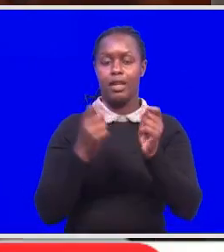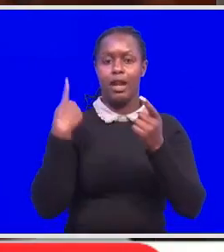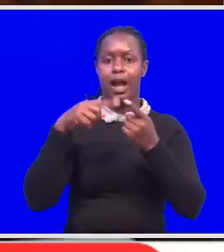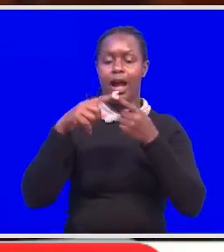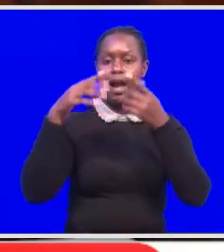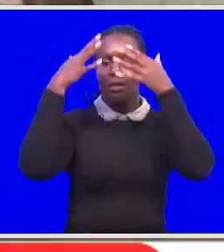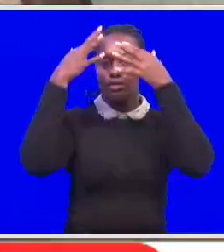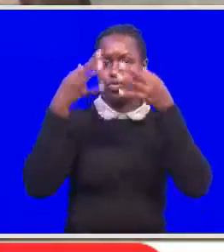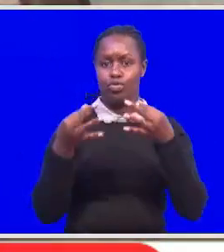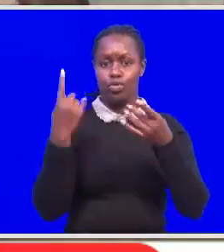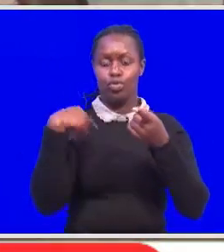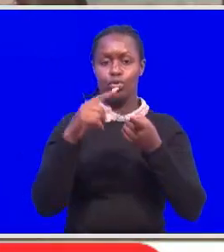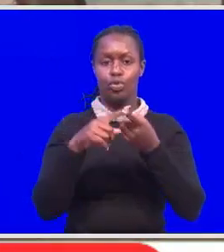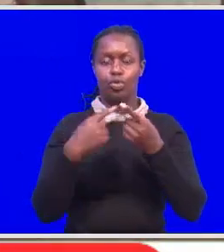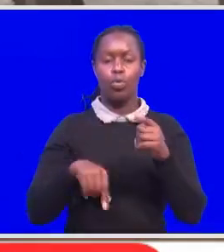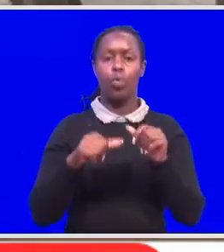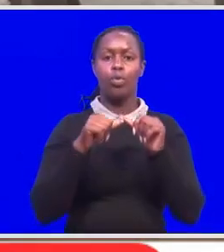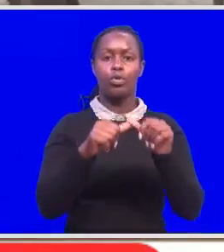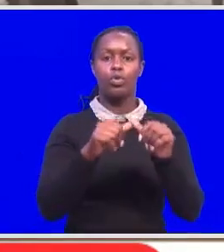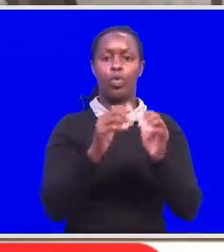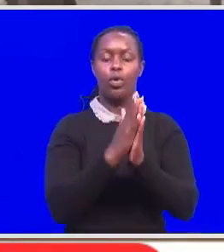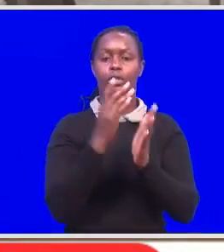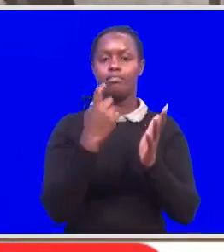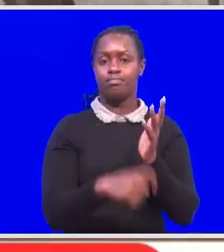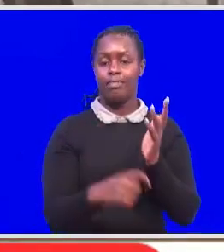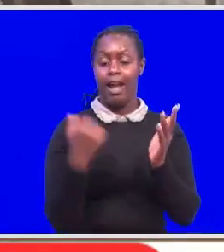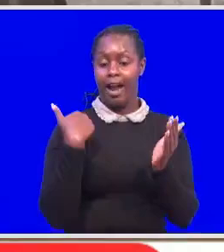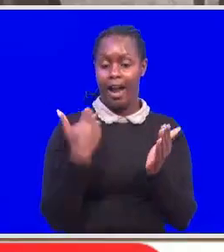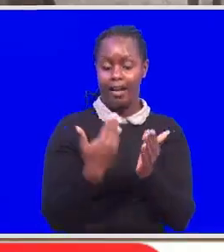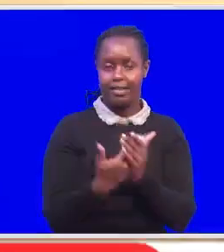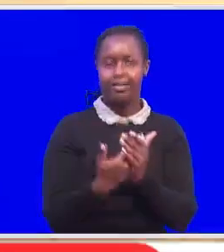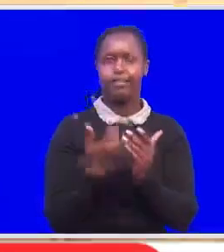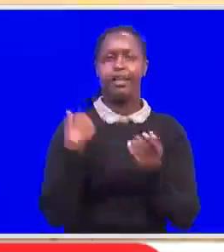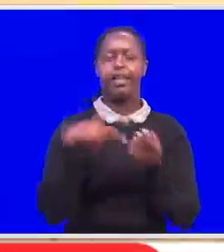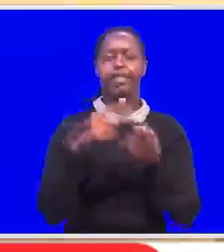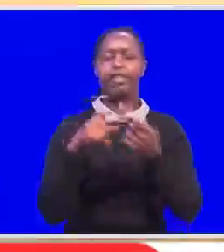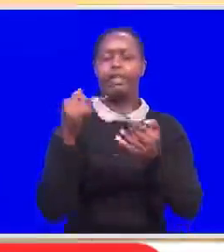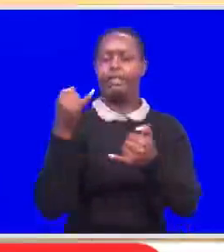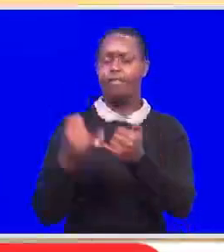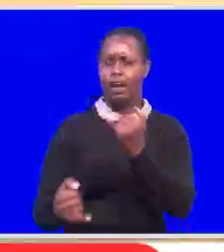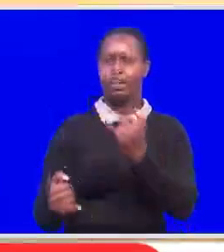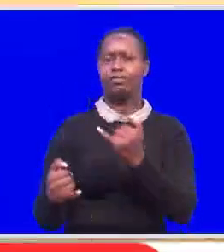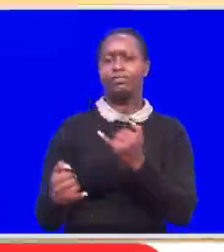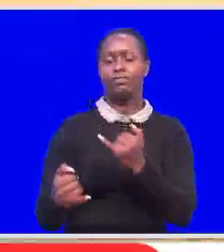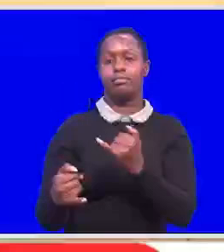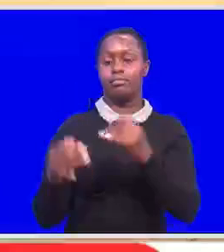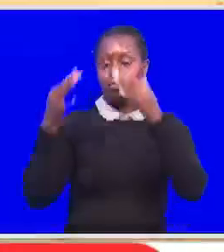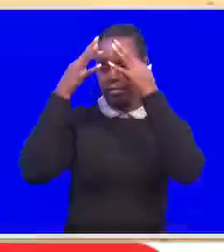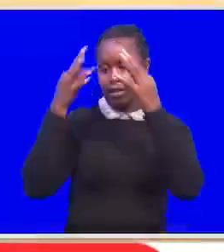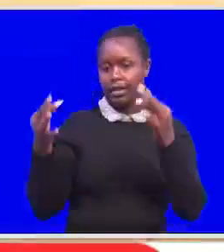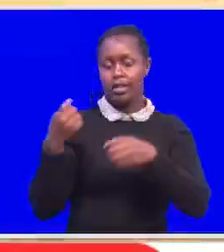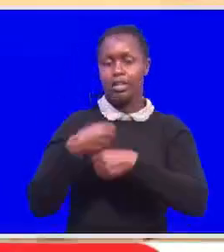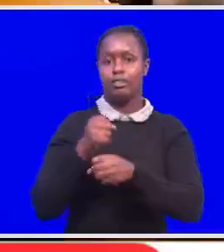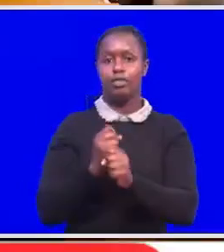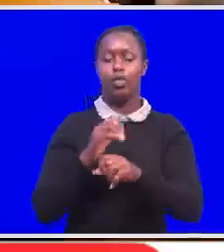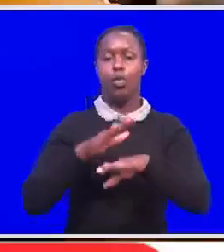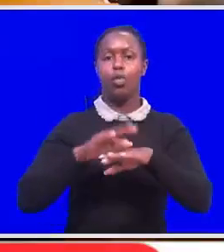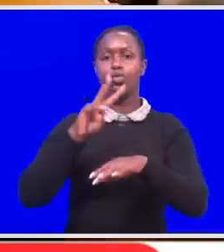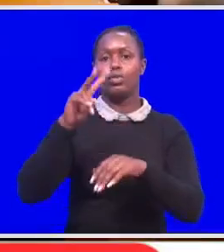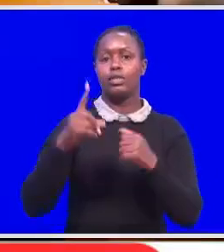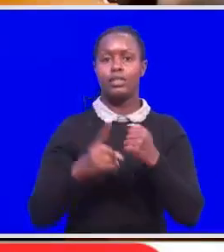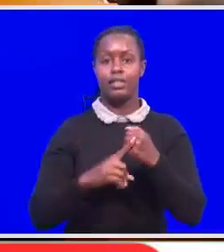maintain the status quo until the final ruling is made come 26th of January. One day before the hearing of the application,